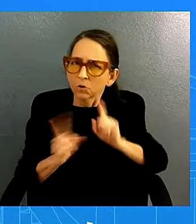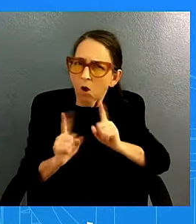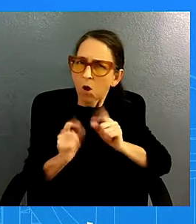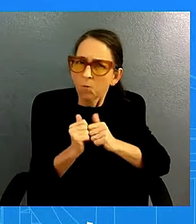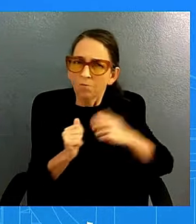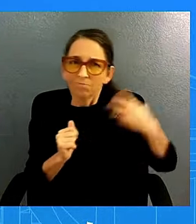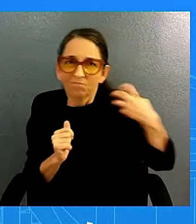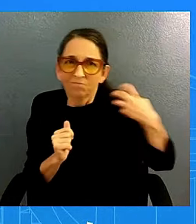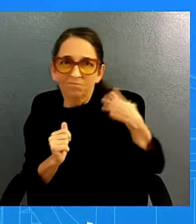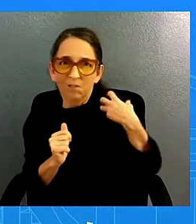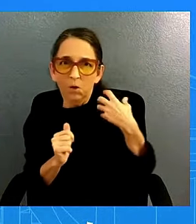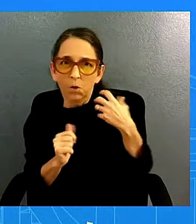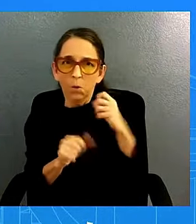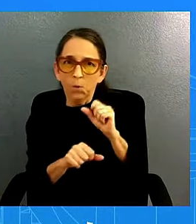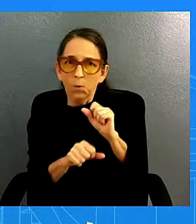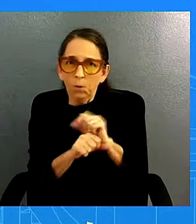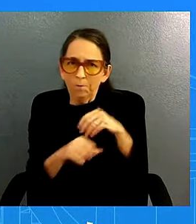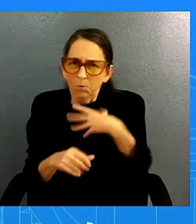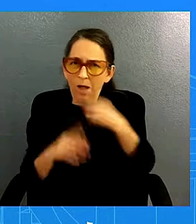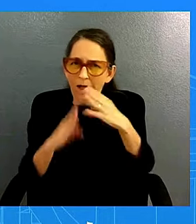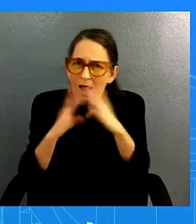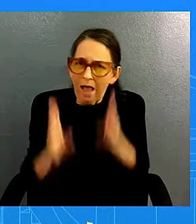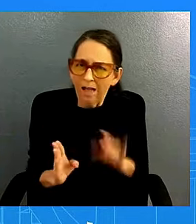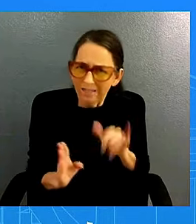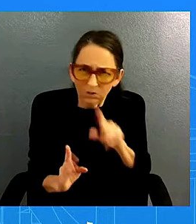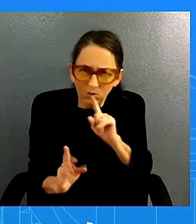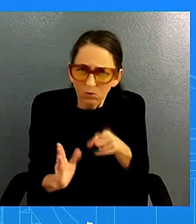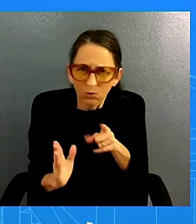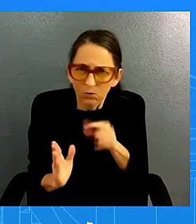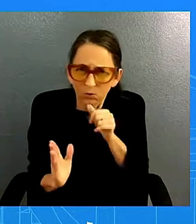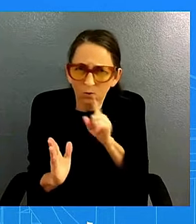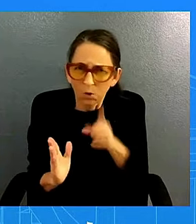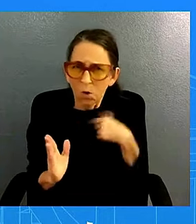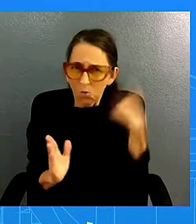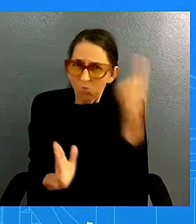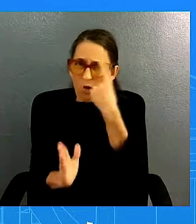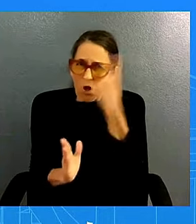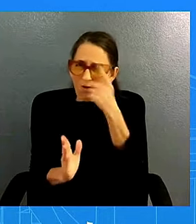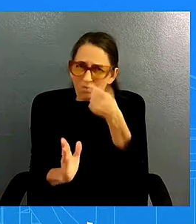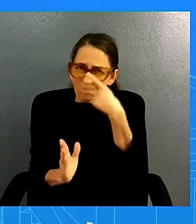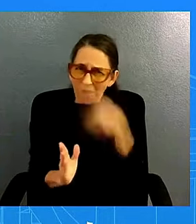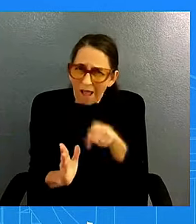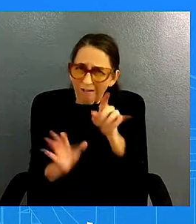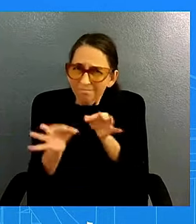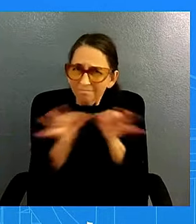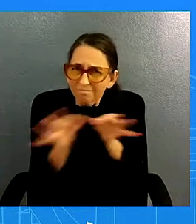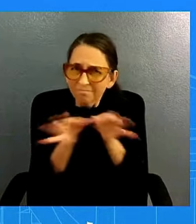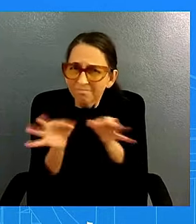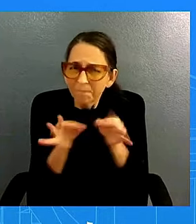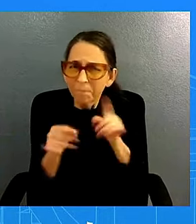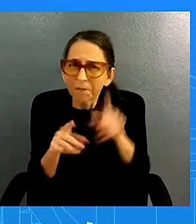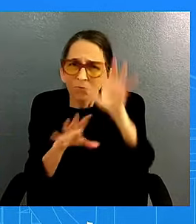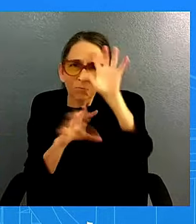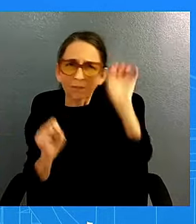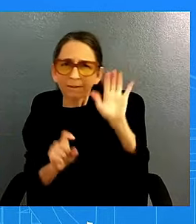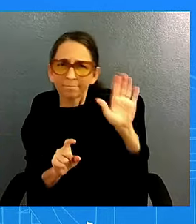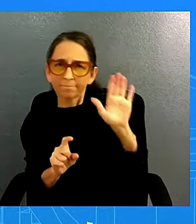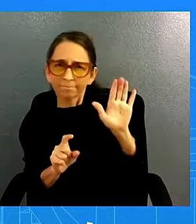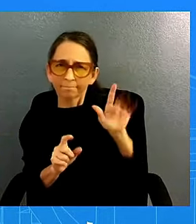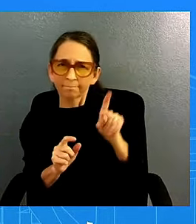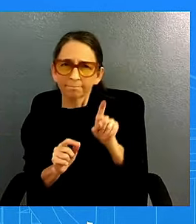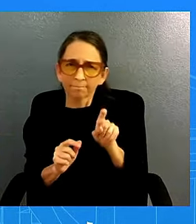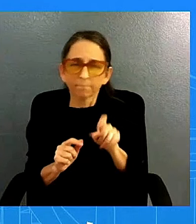office in 2022 can you clarify uh the president's remarks there and why do you say that sure the president was saying that he has not